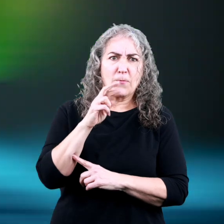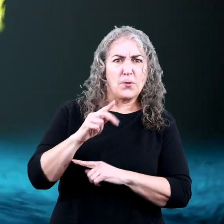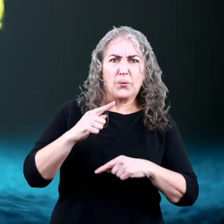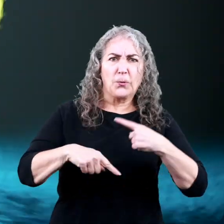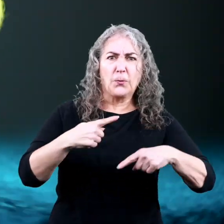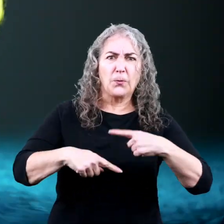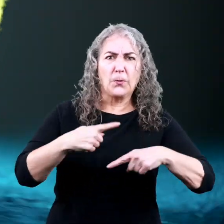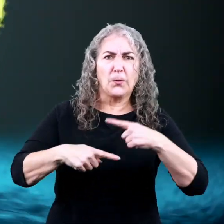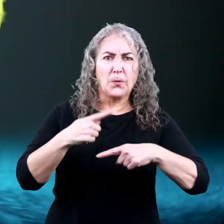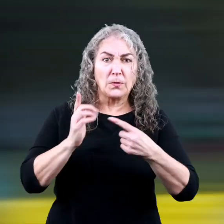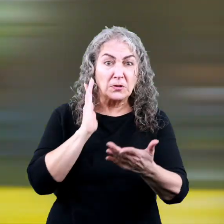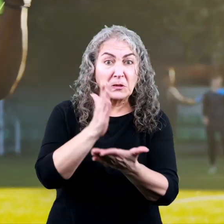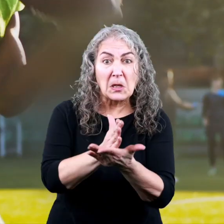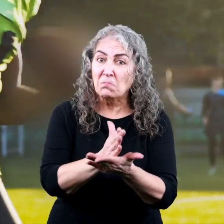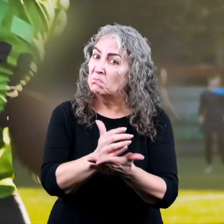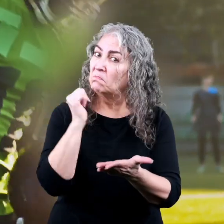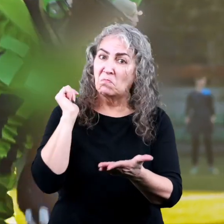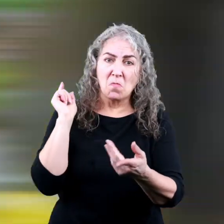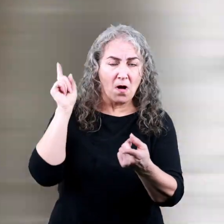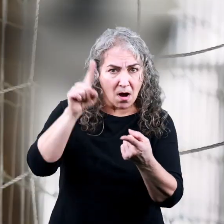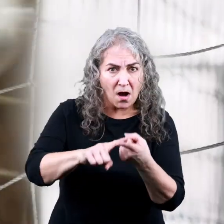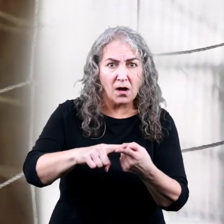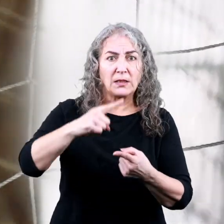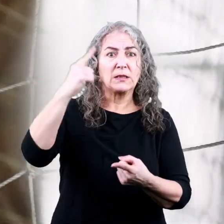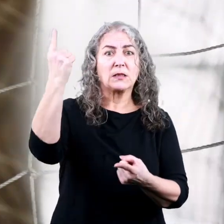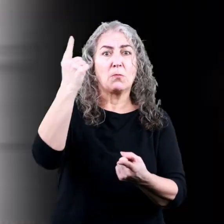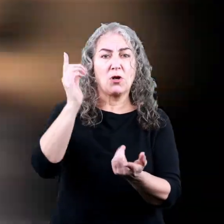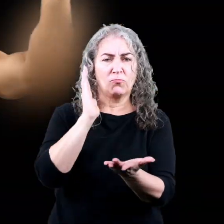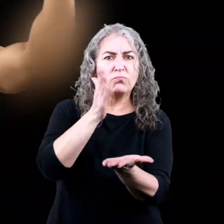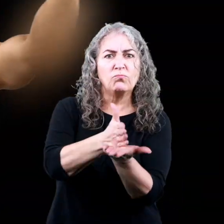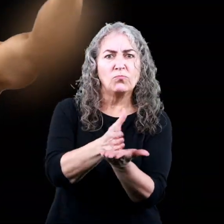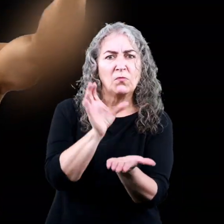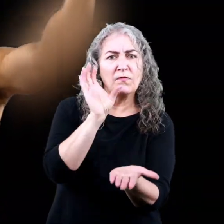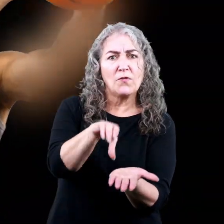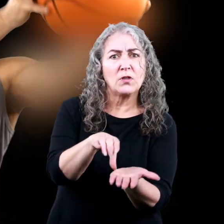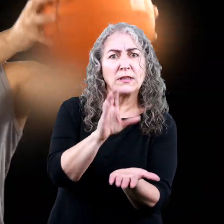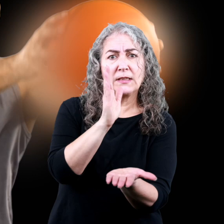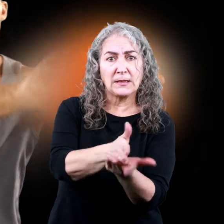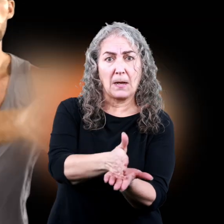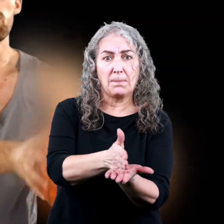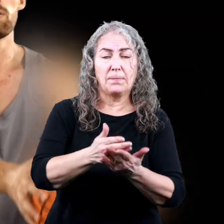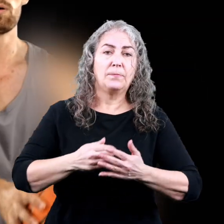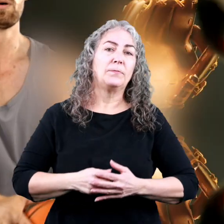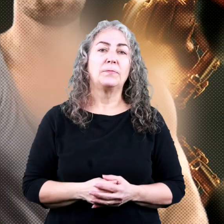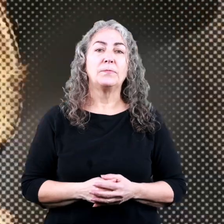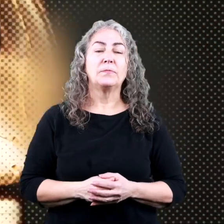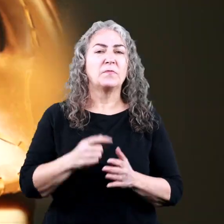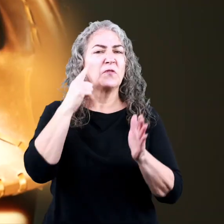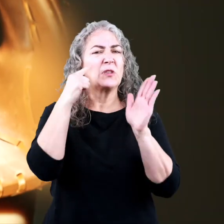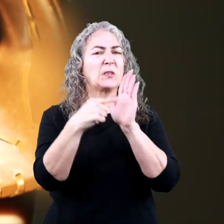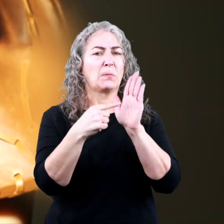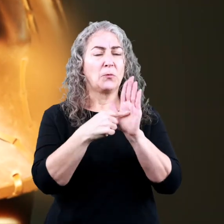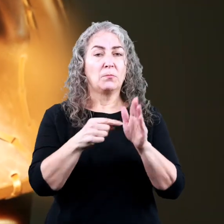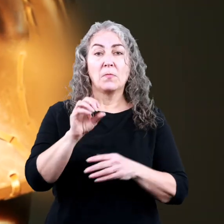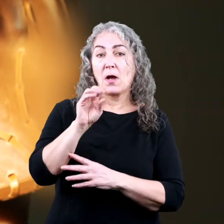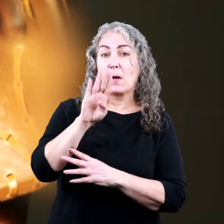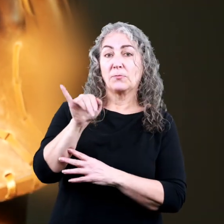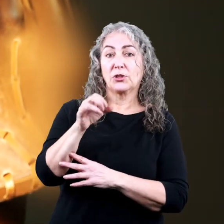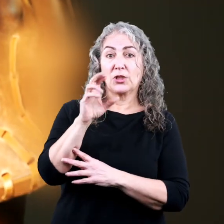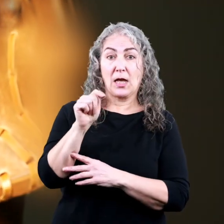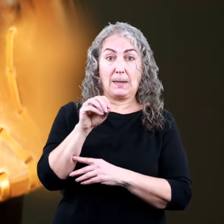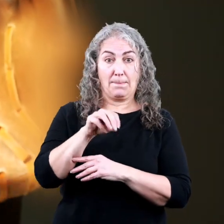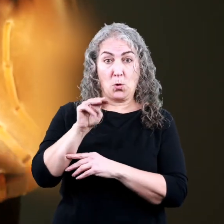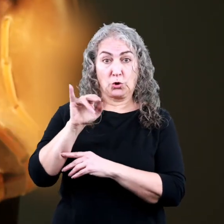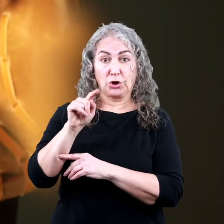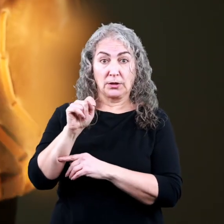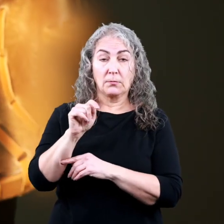hyper, they will not stop moving unless something or someone forces them to. An example of an